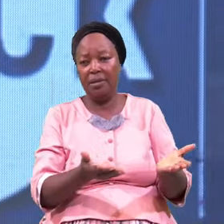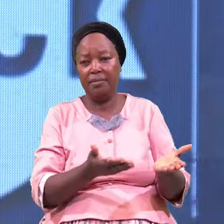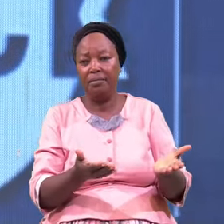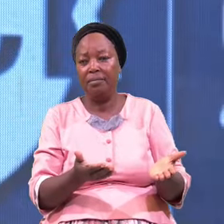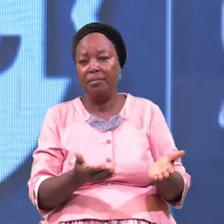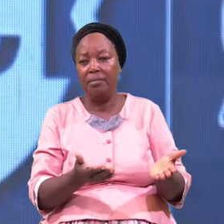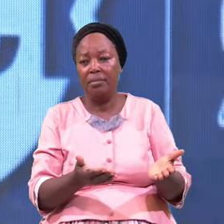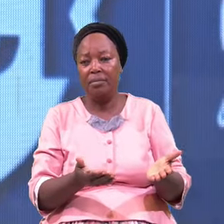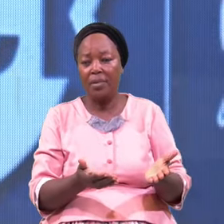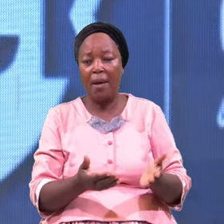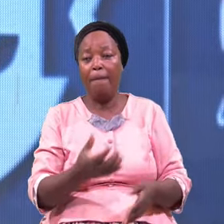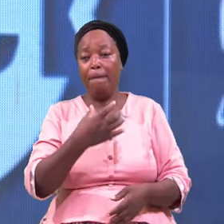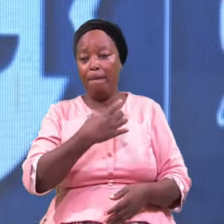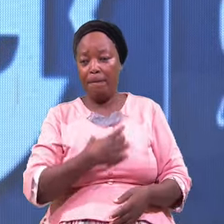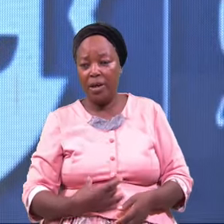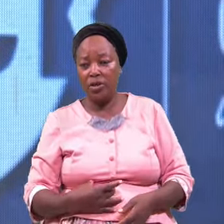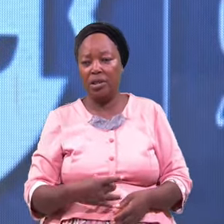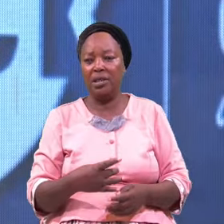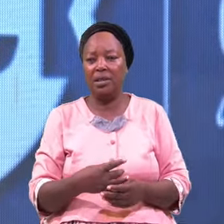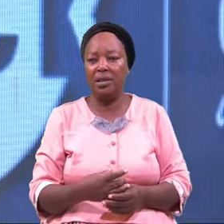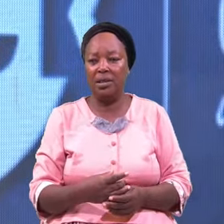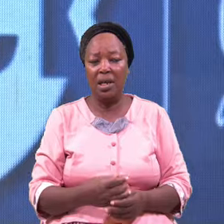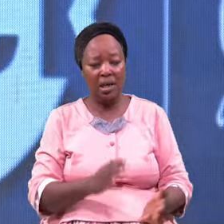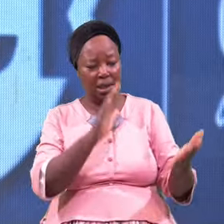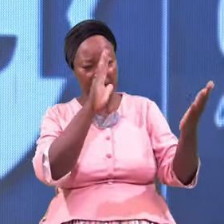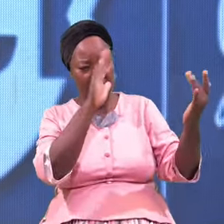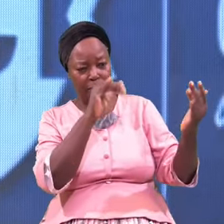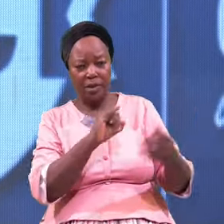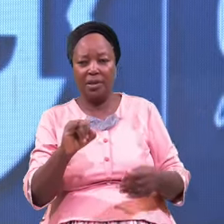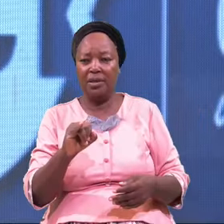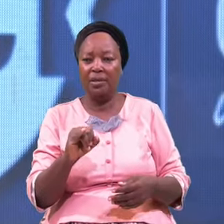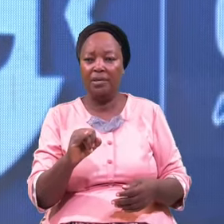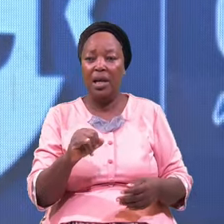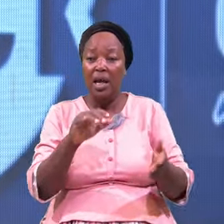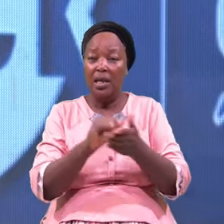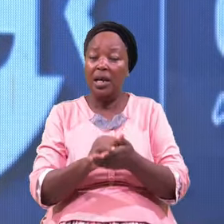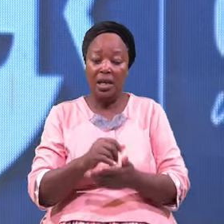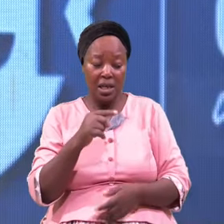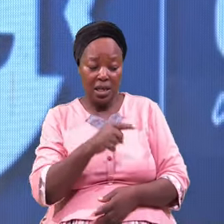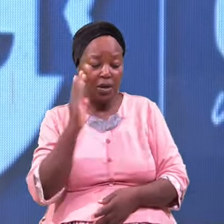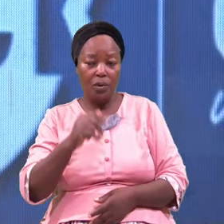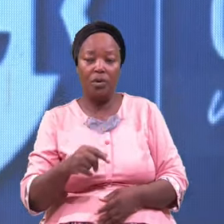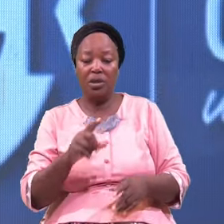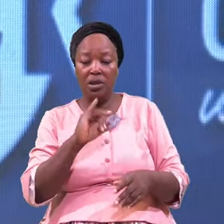Passionate Expecting That he Was going To receive